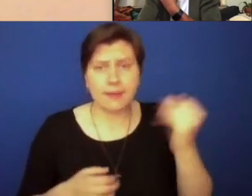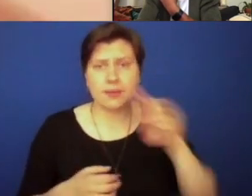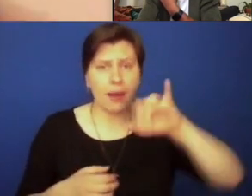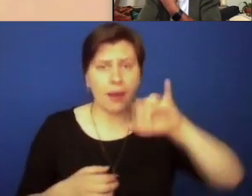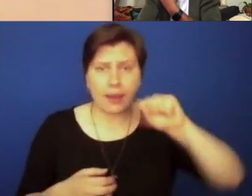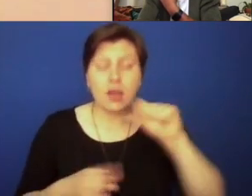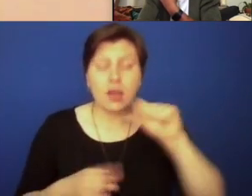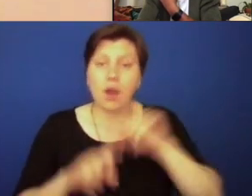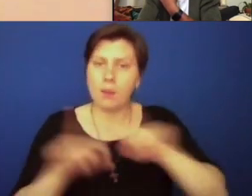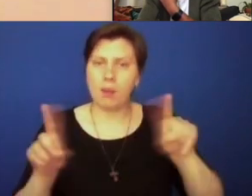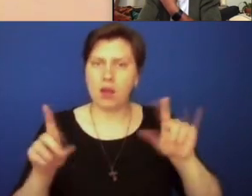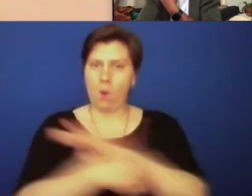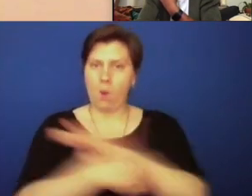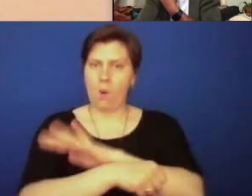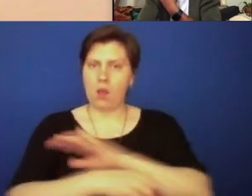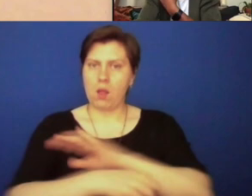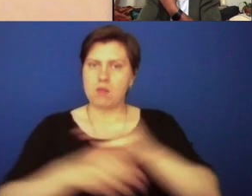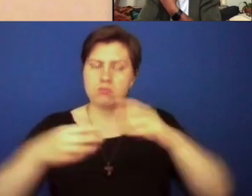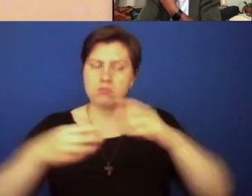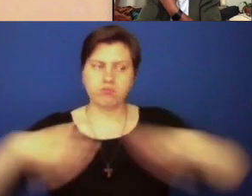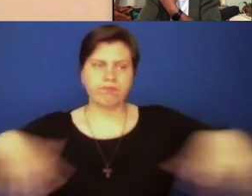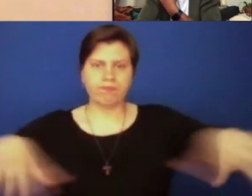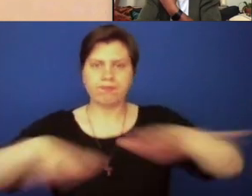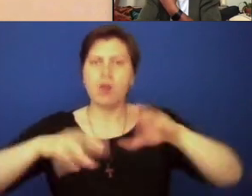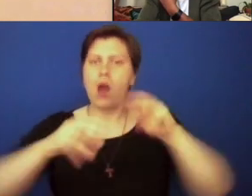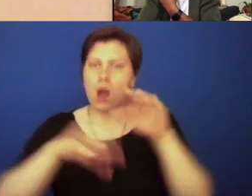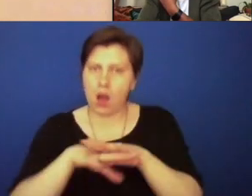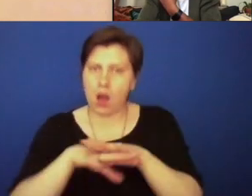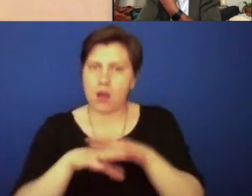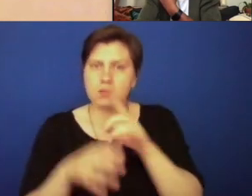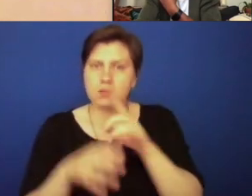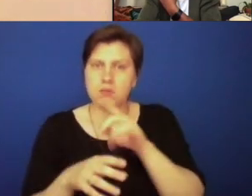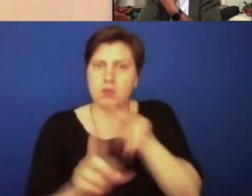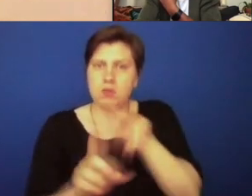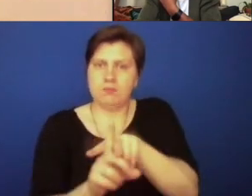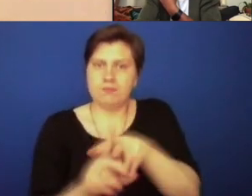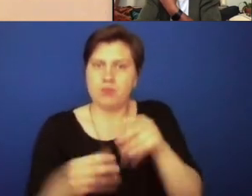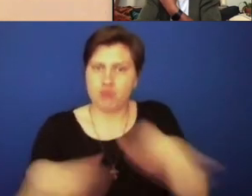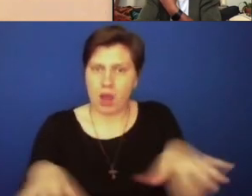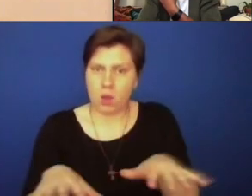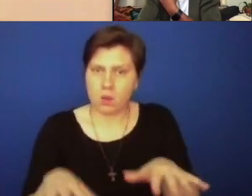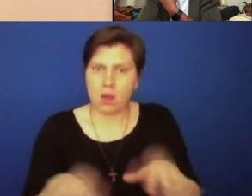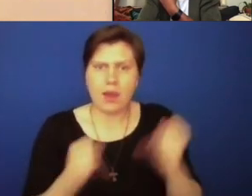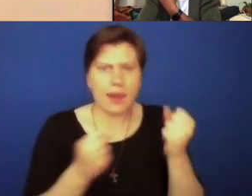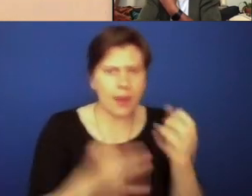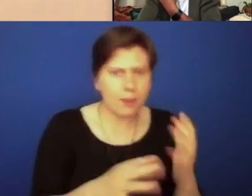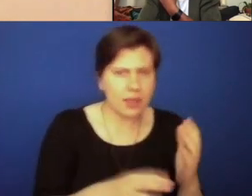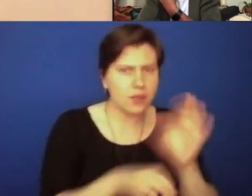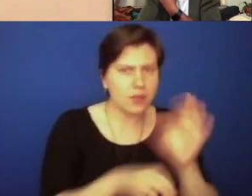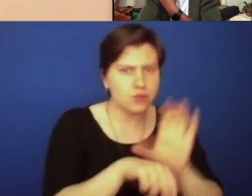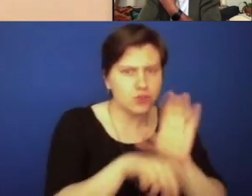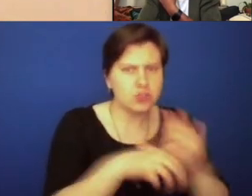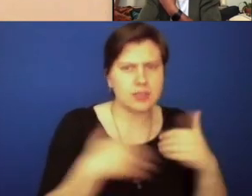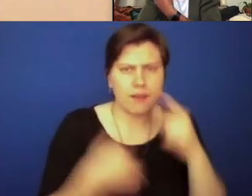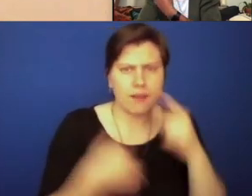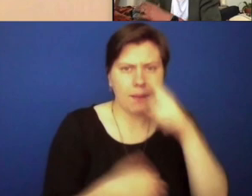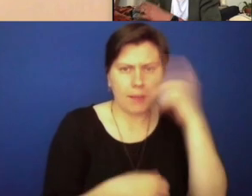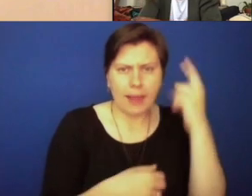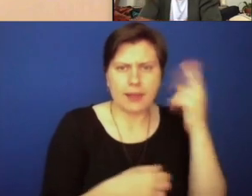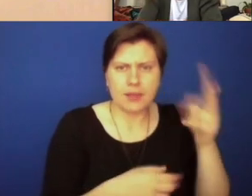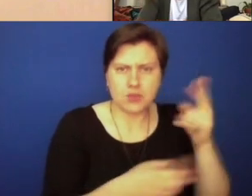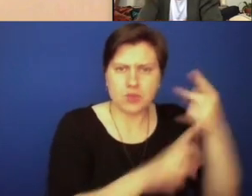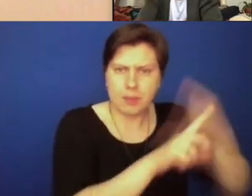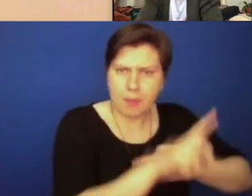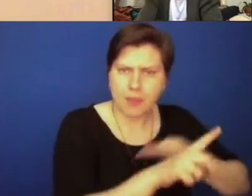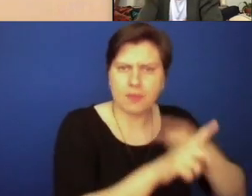biases, but also what does this look like on the ground? How many Catholic churches sort of celebrate Black Catholic History Month? How many Catholic institutions have Black Studies